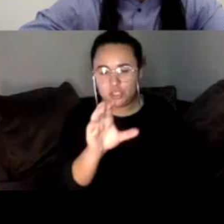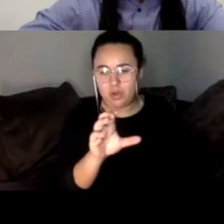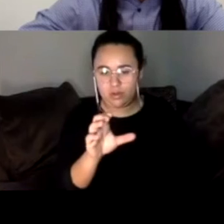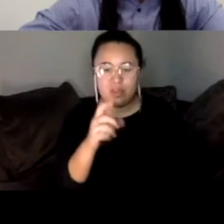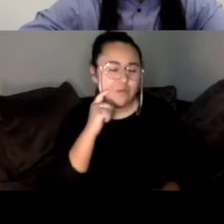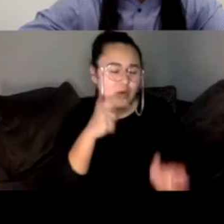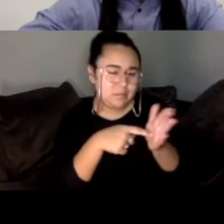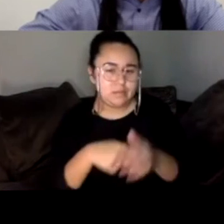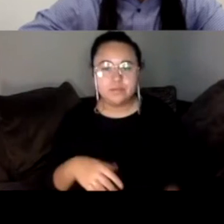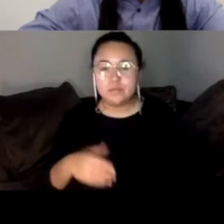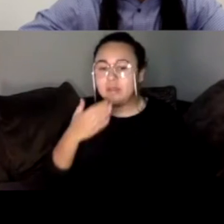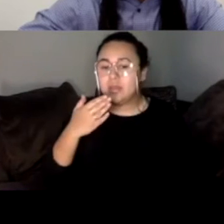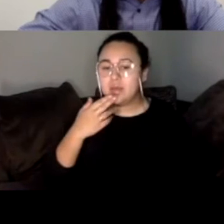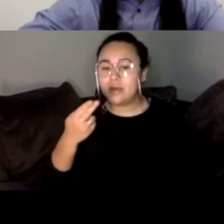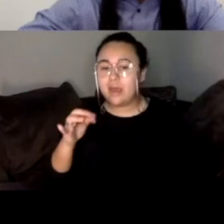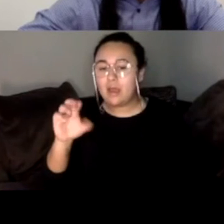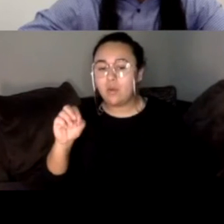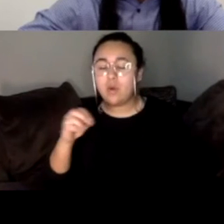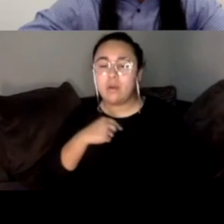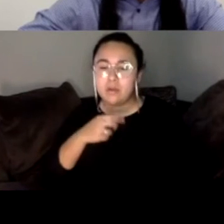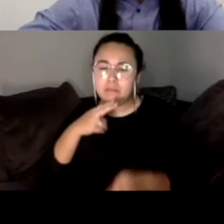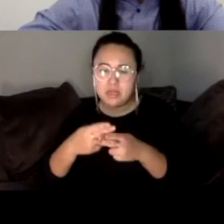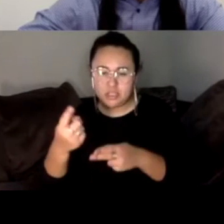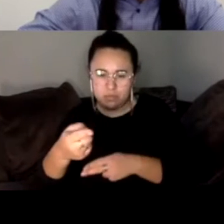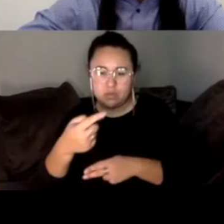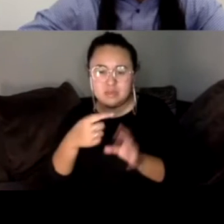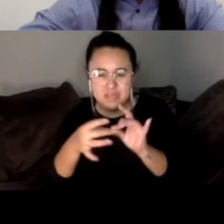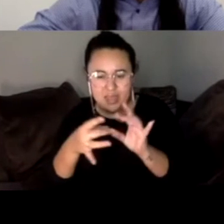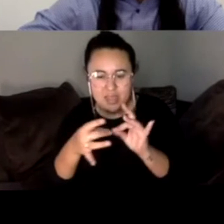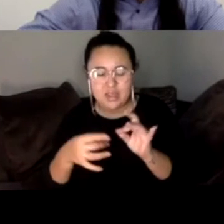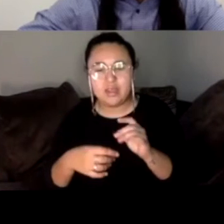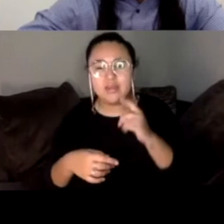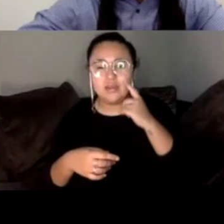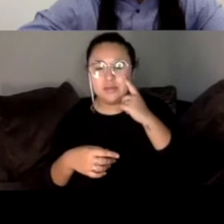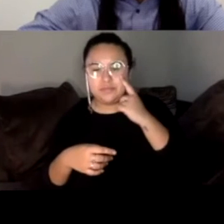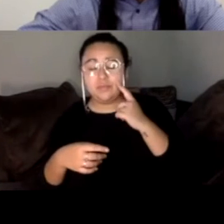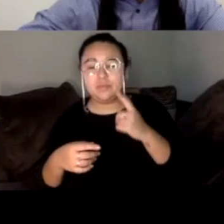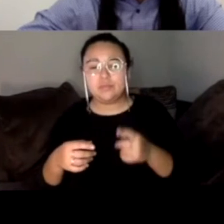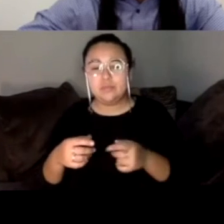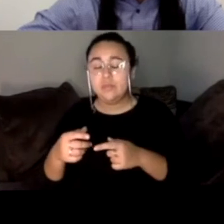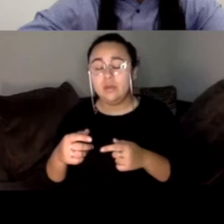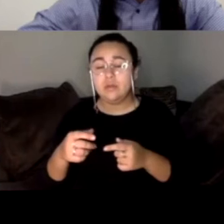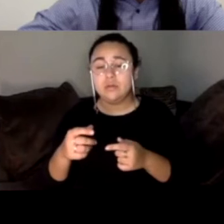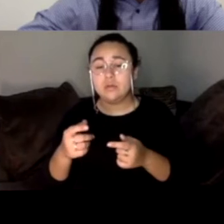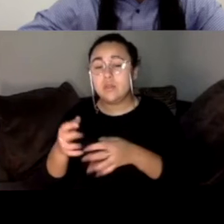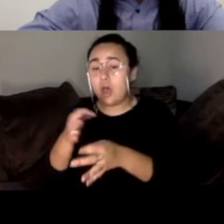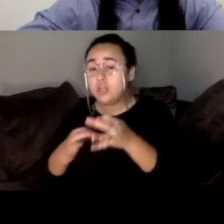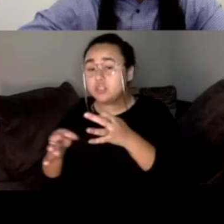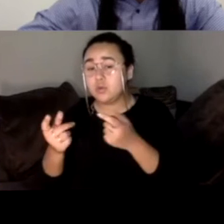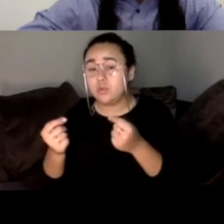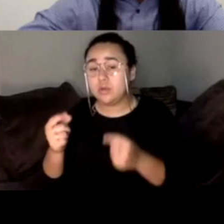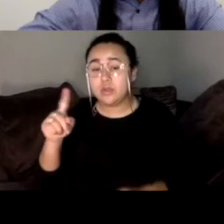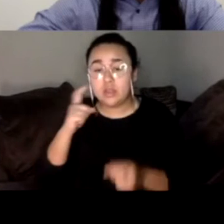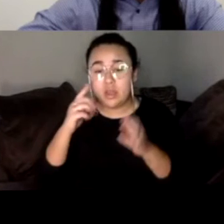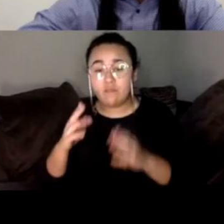Thank you, Jairo. And I want to lift up something that you said, which is, you know, the alternatives alternative is if governor Newsom